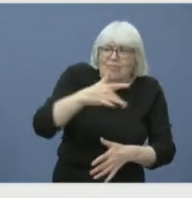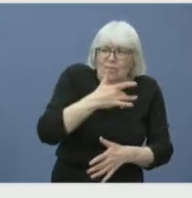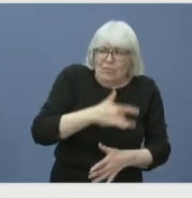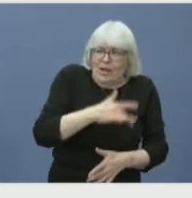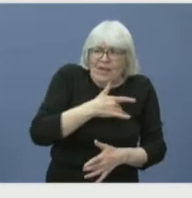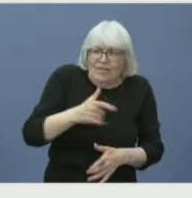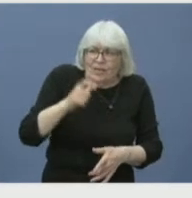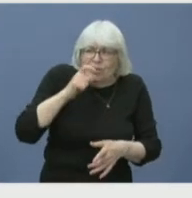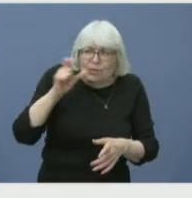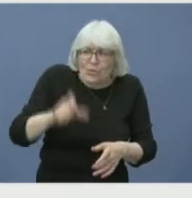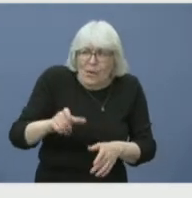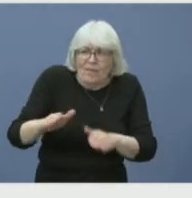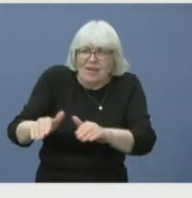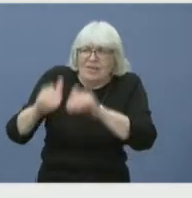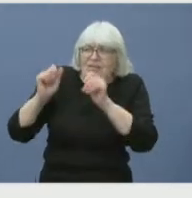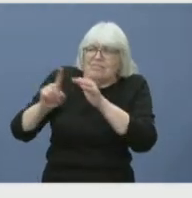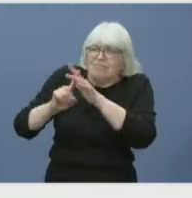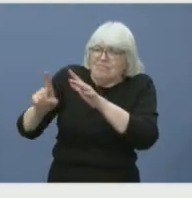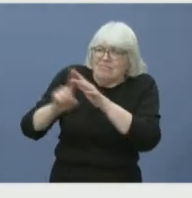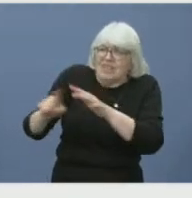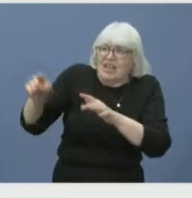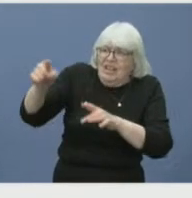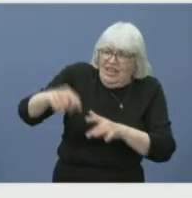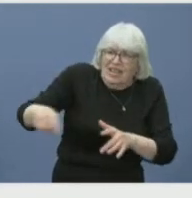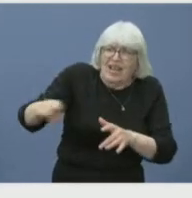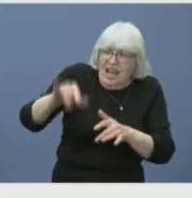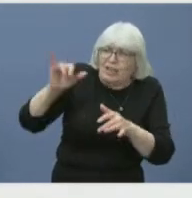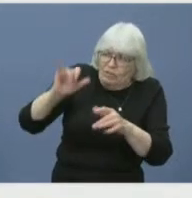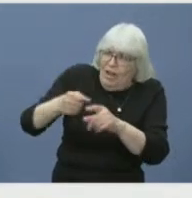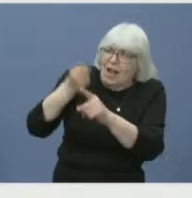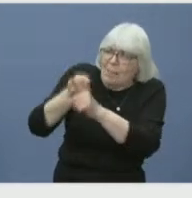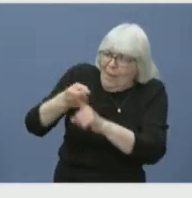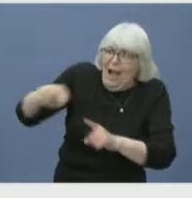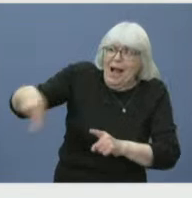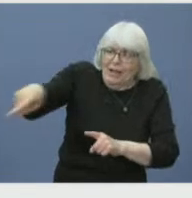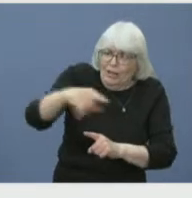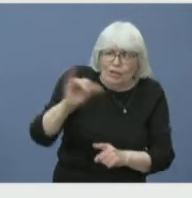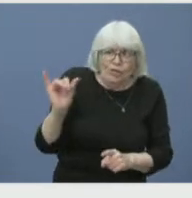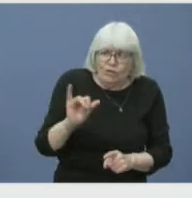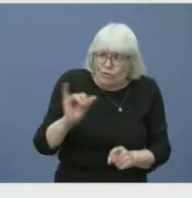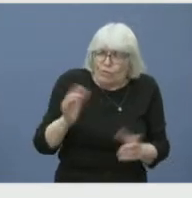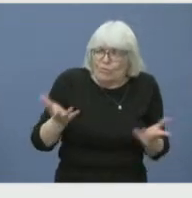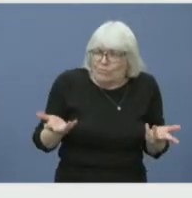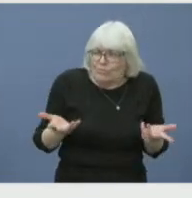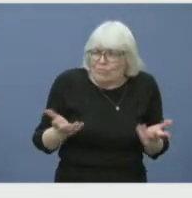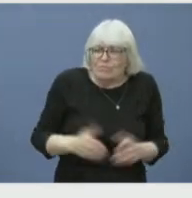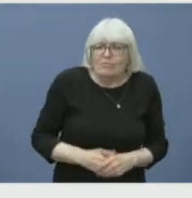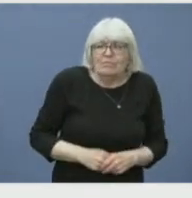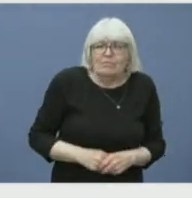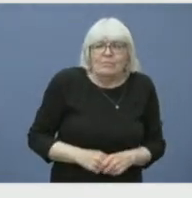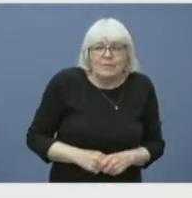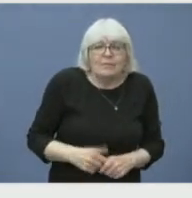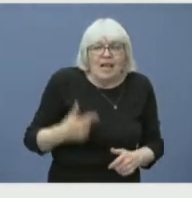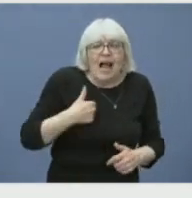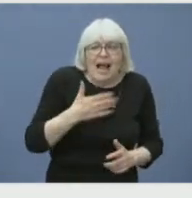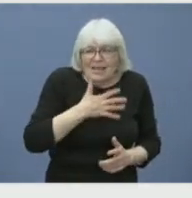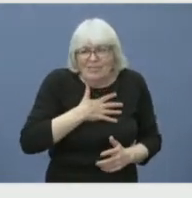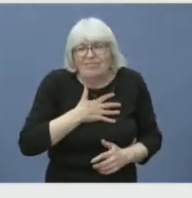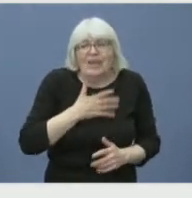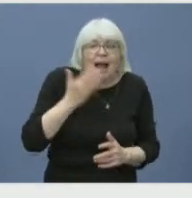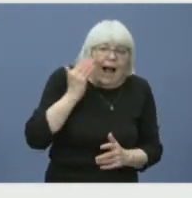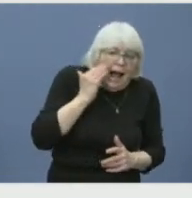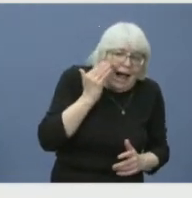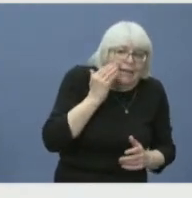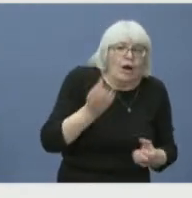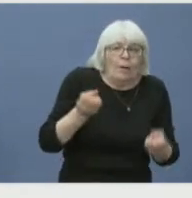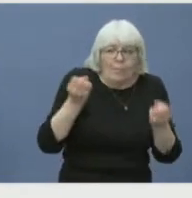responding to them? Yeah, thank you for that, Adrian. I certainly sympathize that there's been a lot of people and a